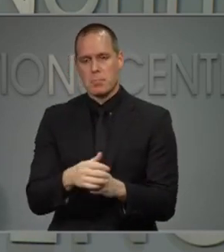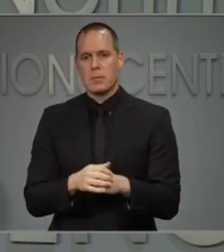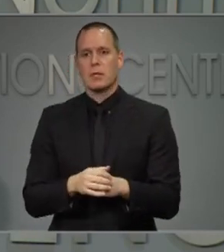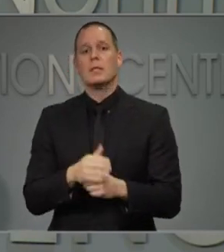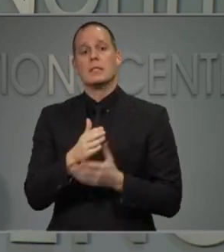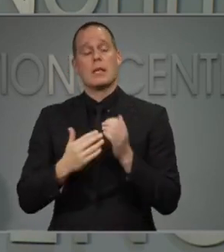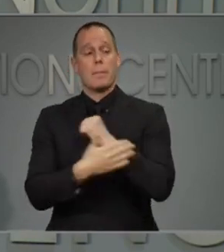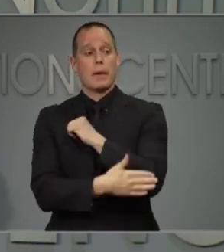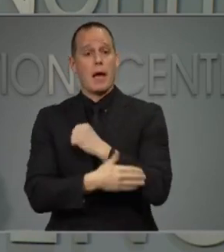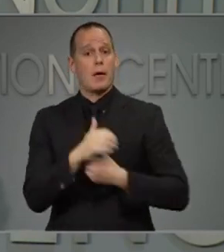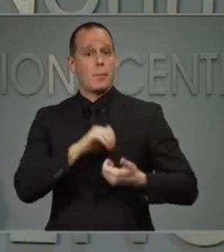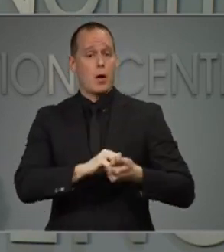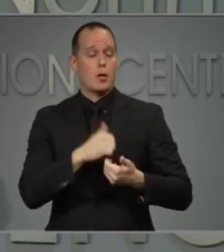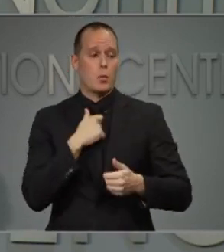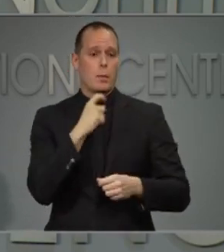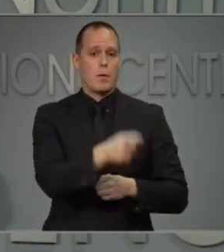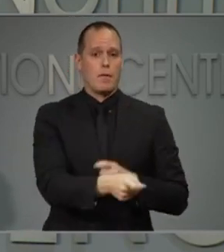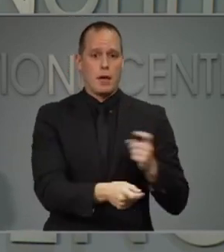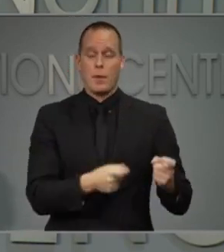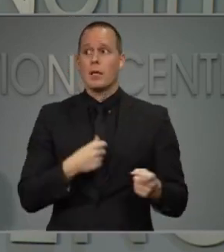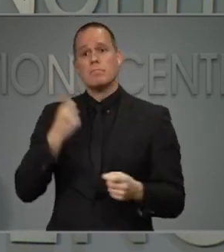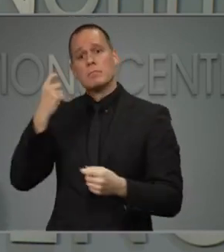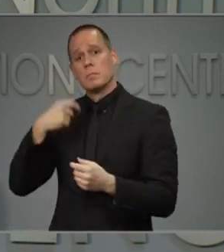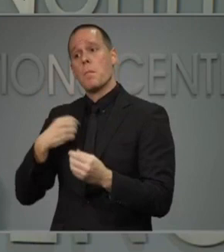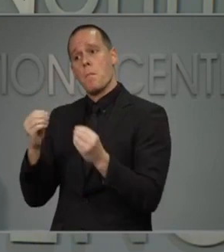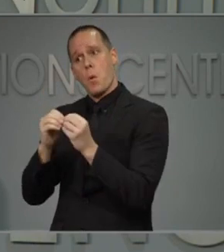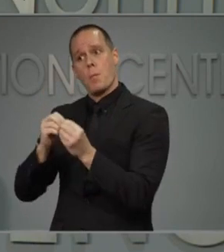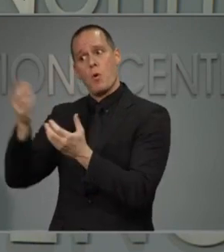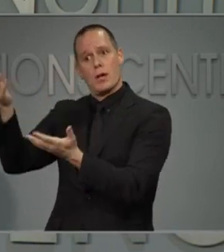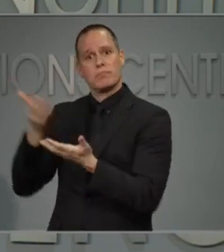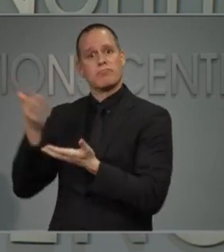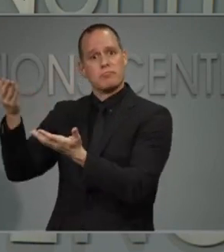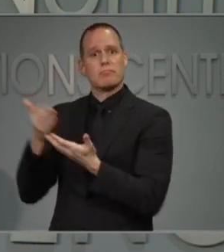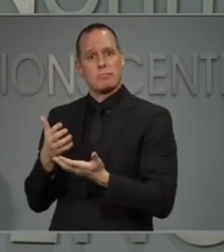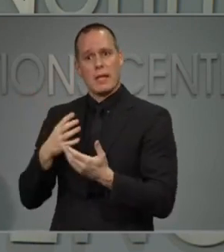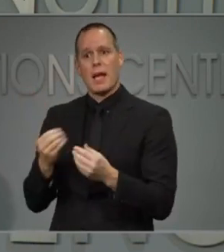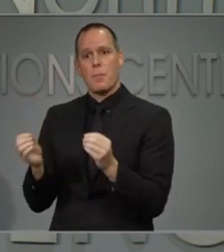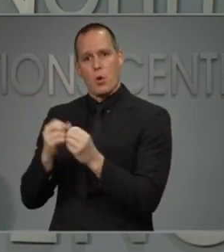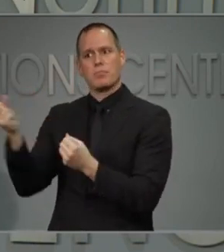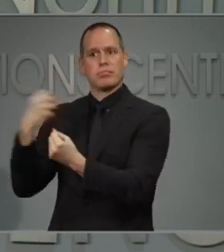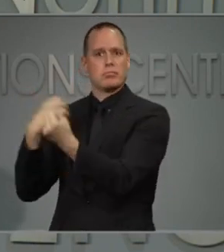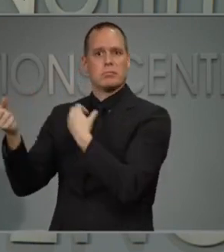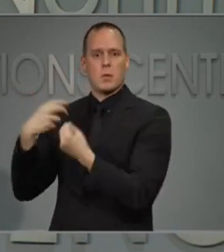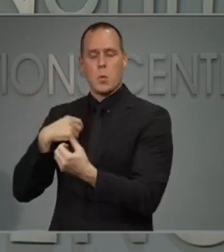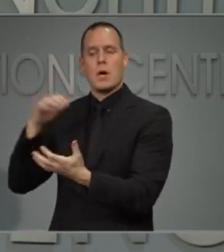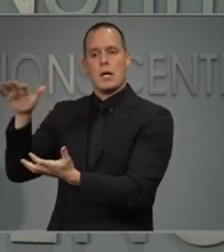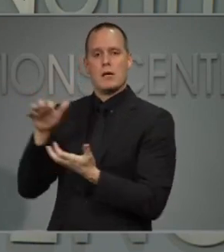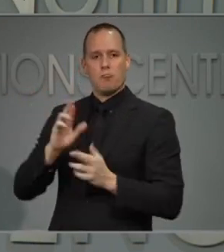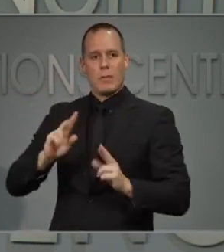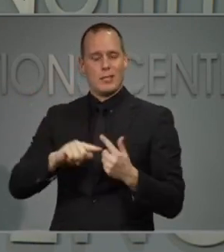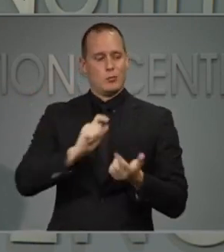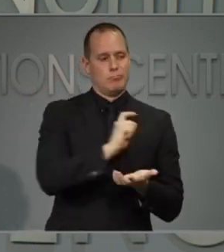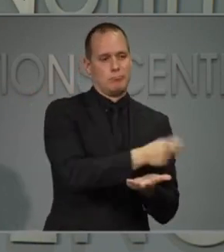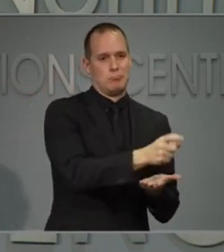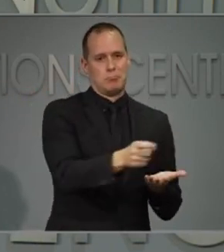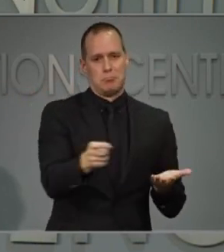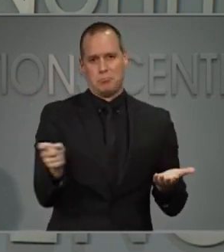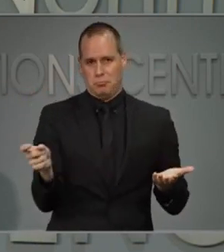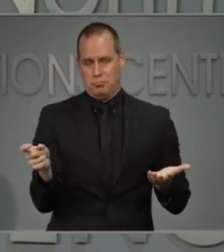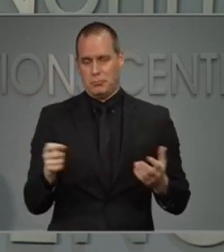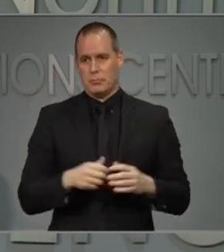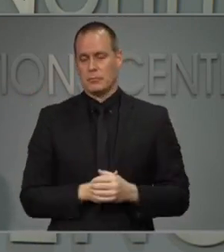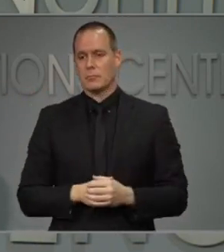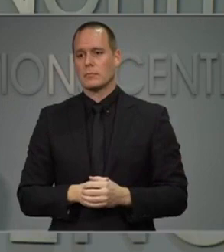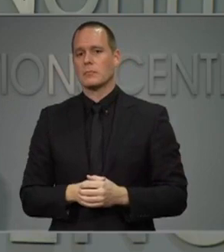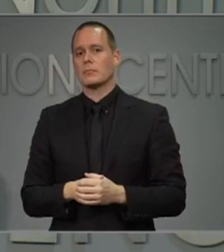partners as we get more and more and the supply lines are loosening up. We've also been receiving information that our